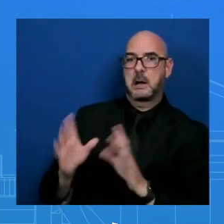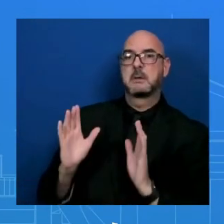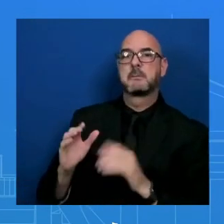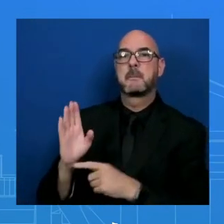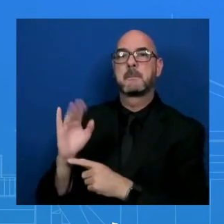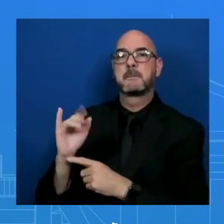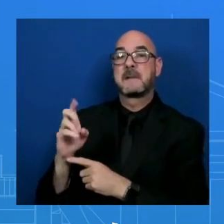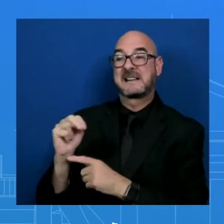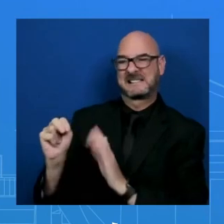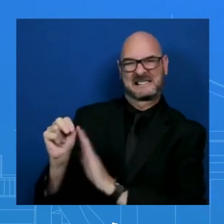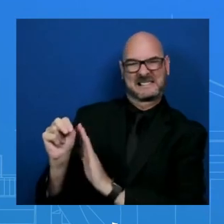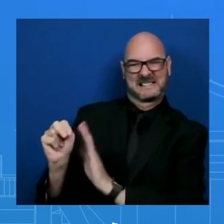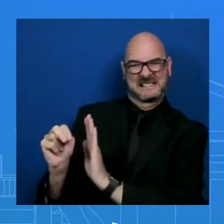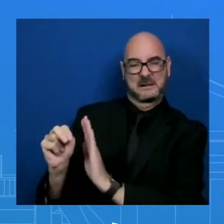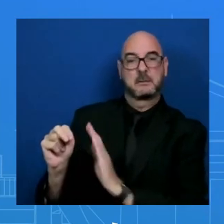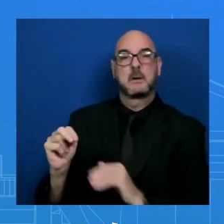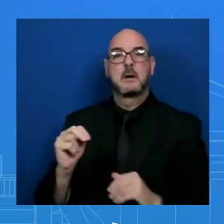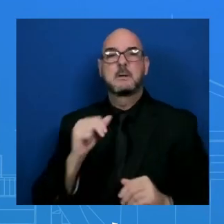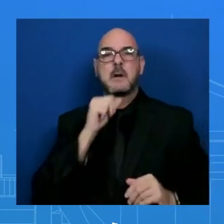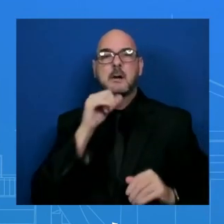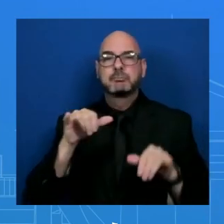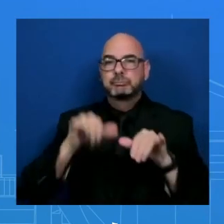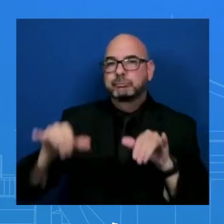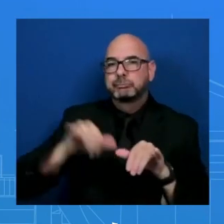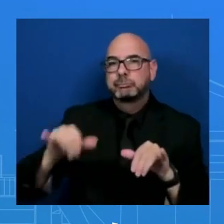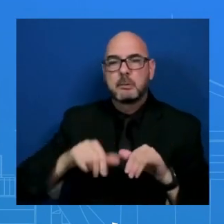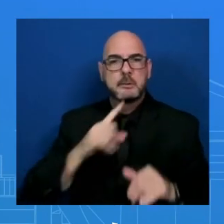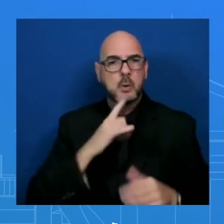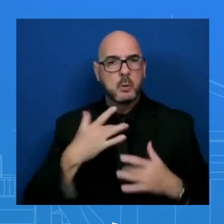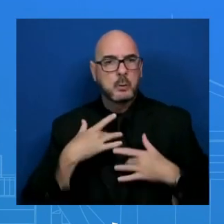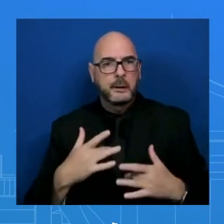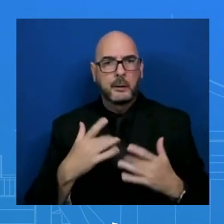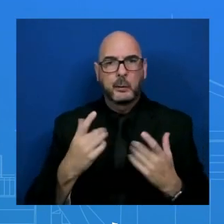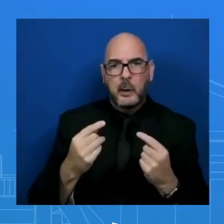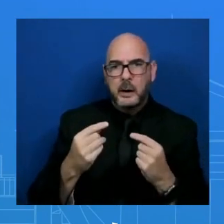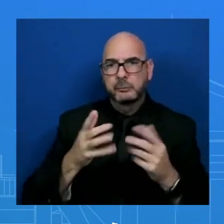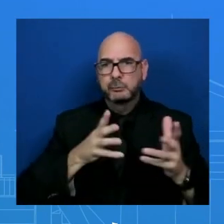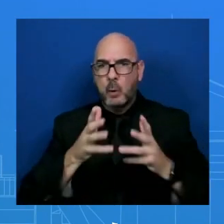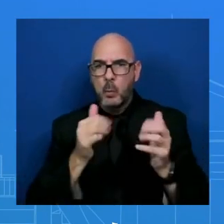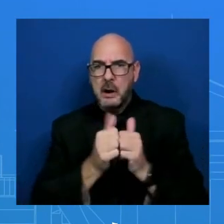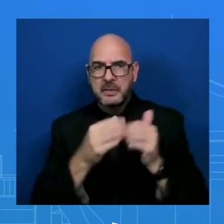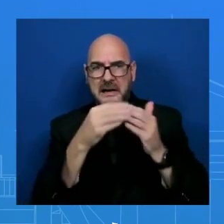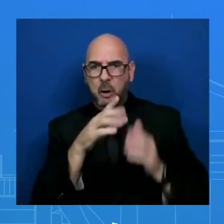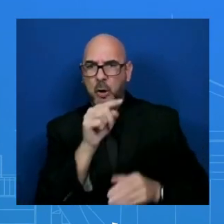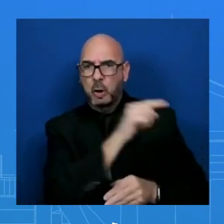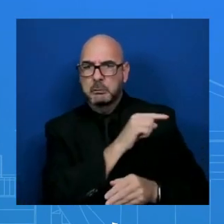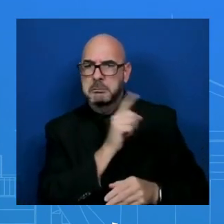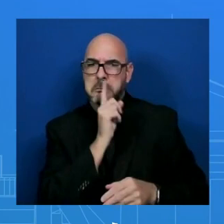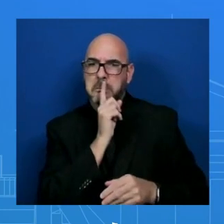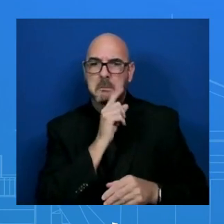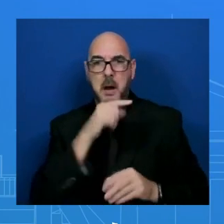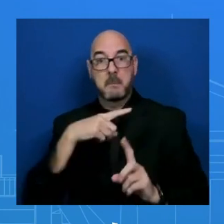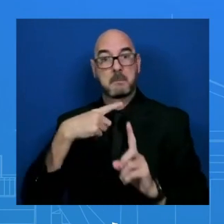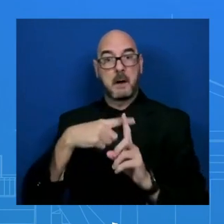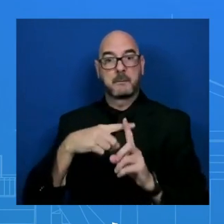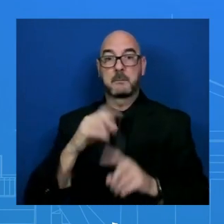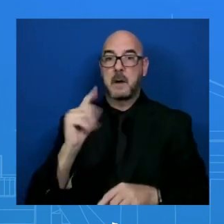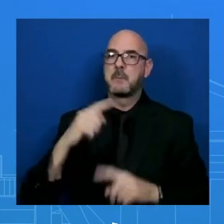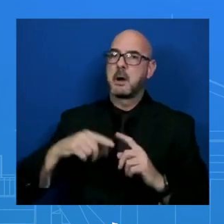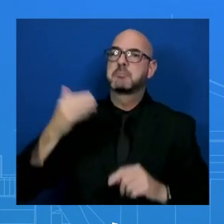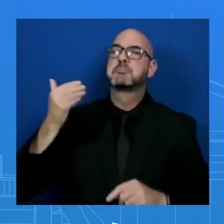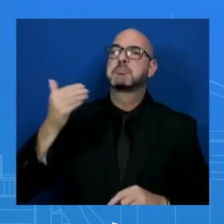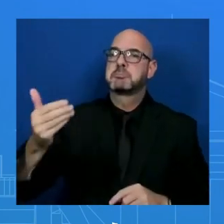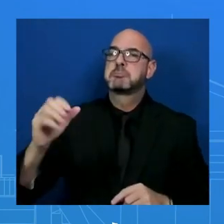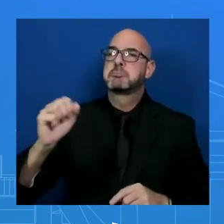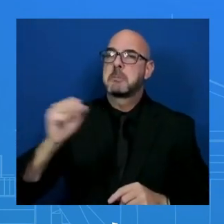or routine. He speaks with these leaders occasionally, but not every month. But it also does not portend any imminent